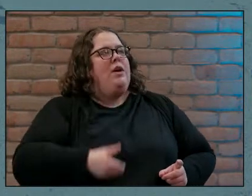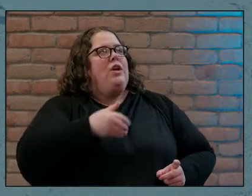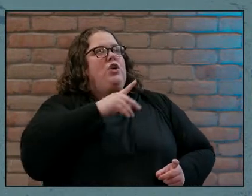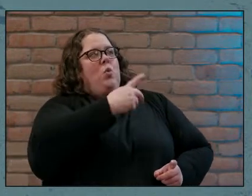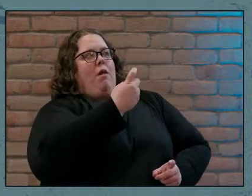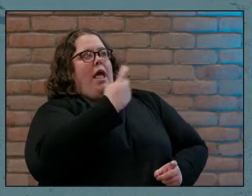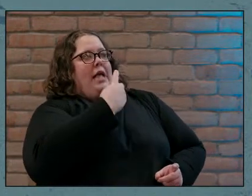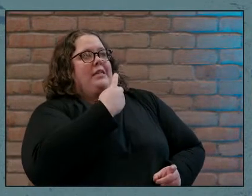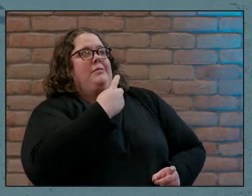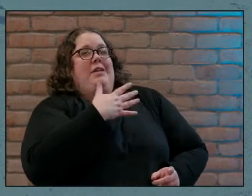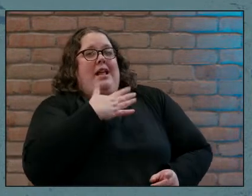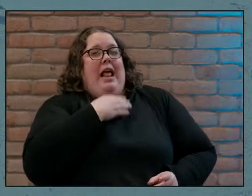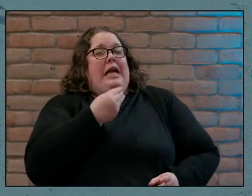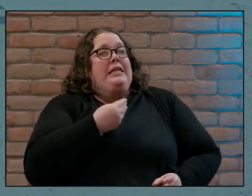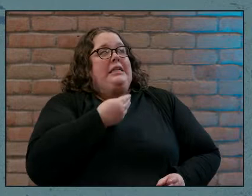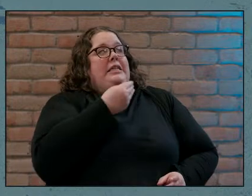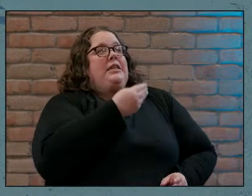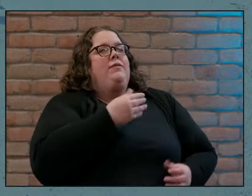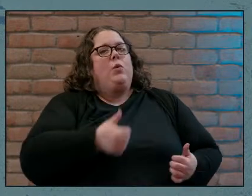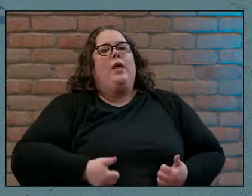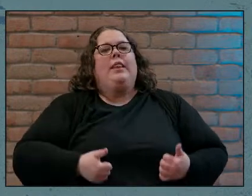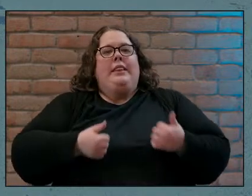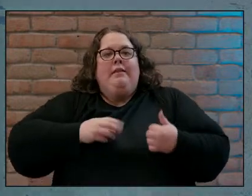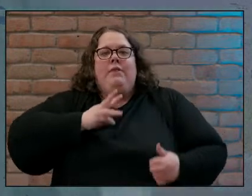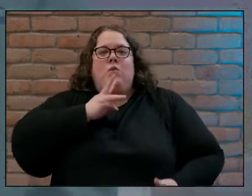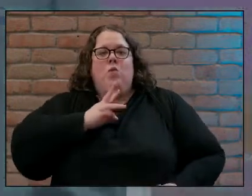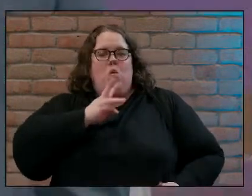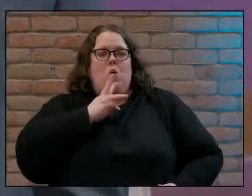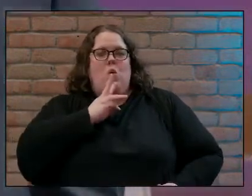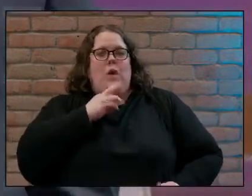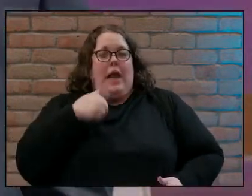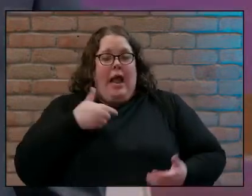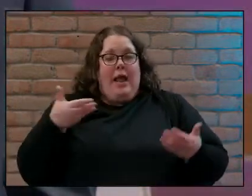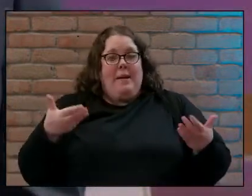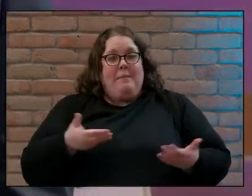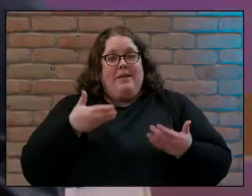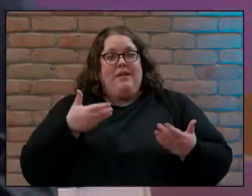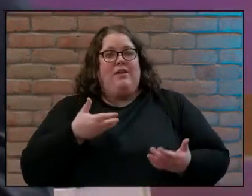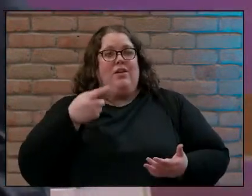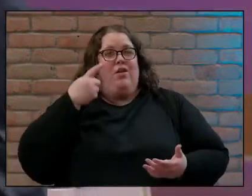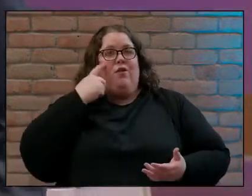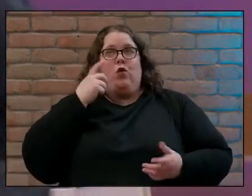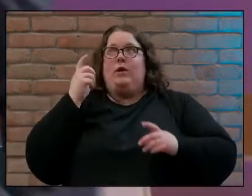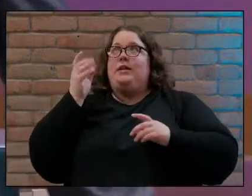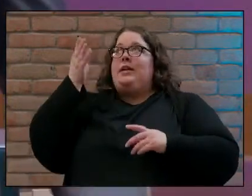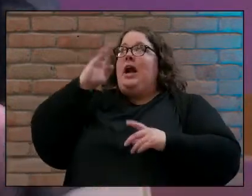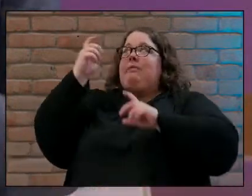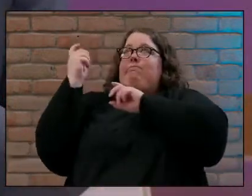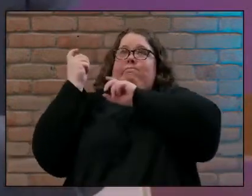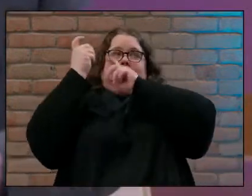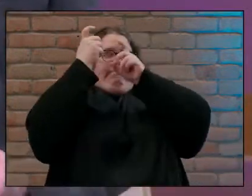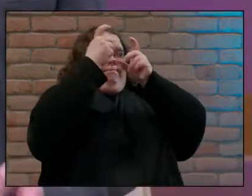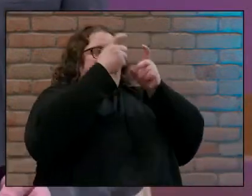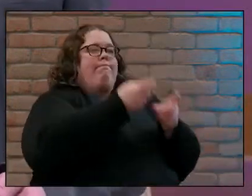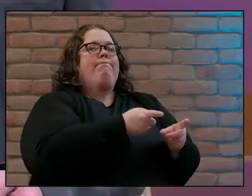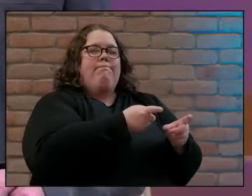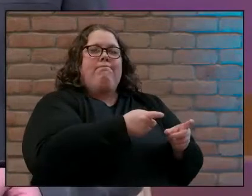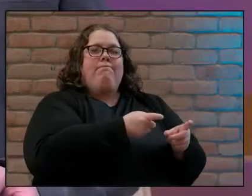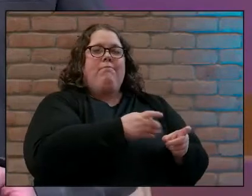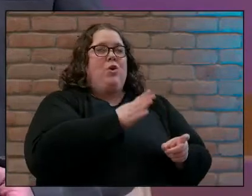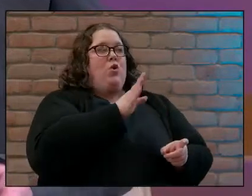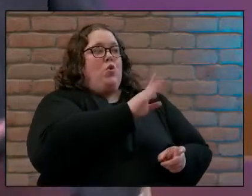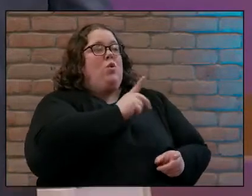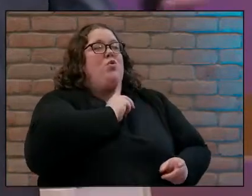living water I am here he's saying to give you God's gift I'm here to quench a thirst